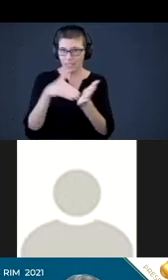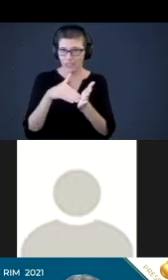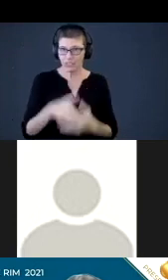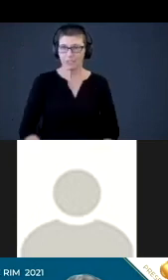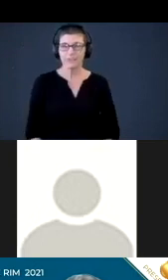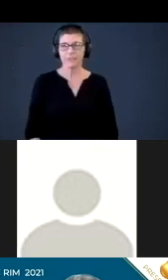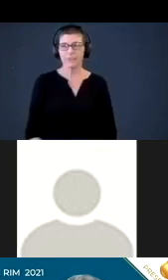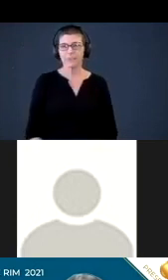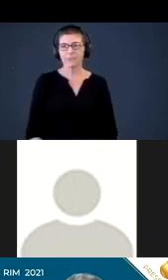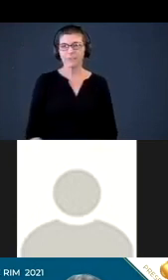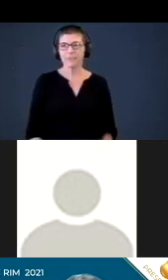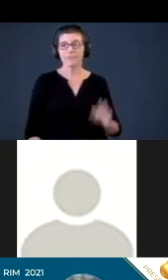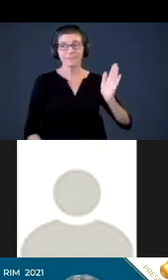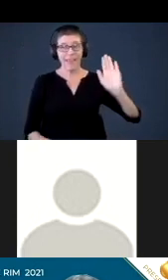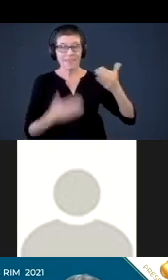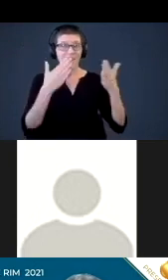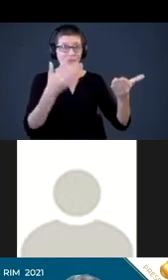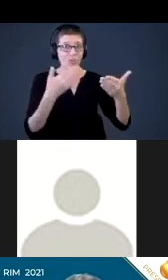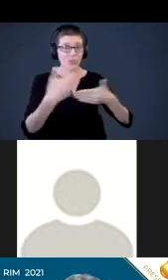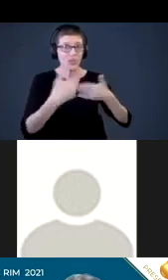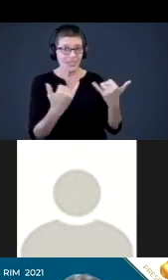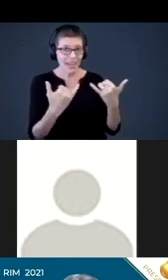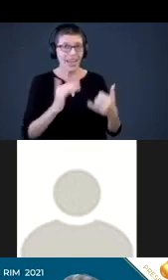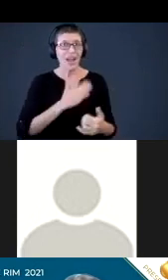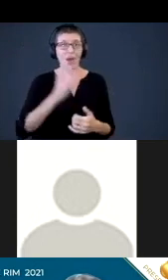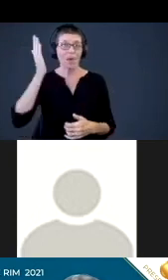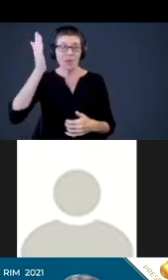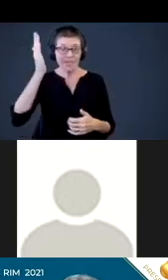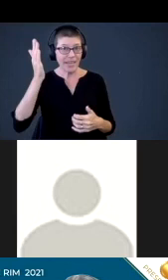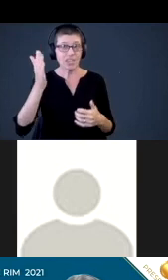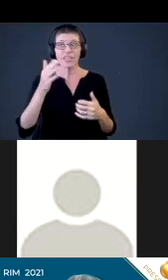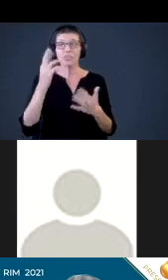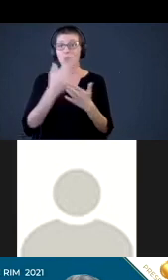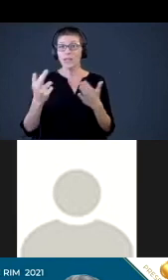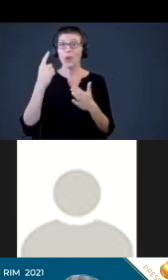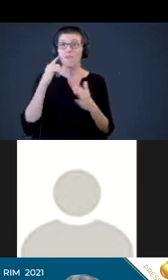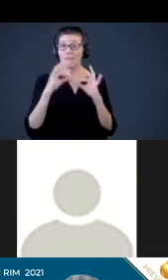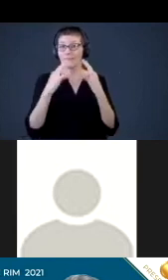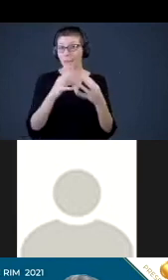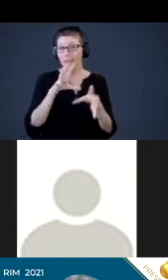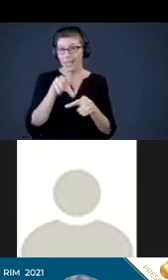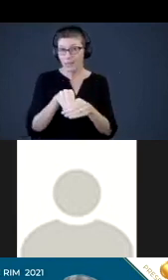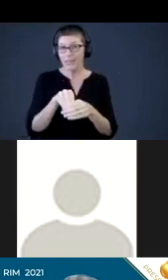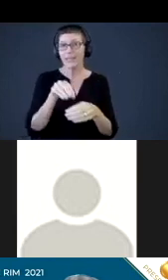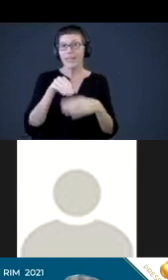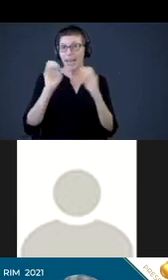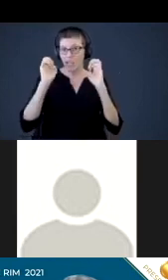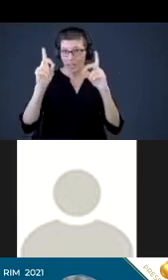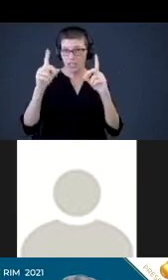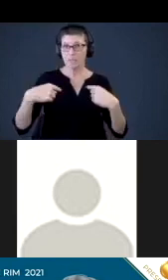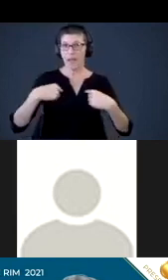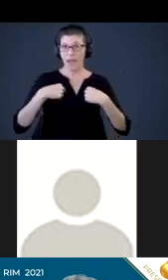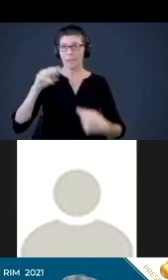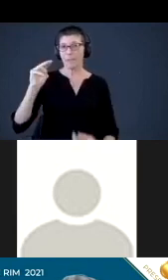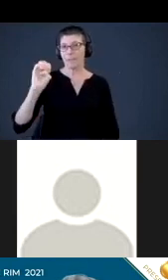Hi, everyone. Thank you for joining us today. Our presentation is Resources for Family Engagement and Education. And I am